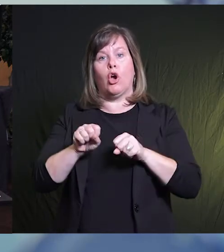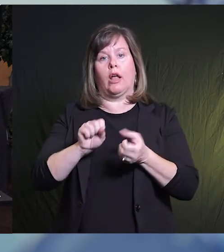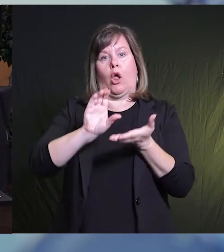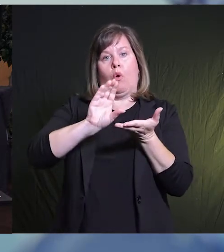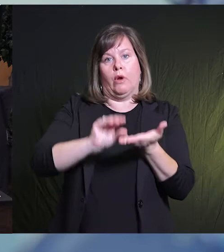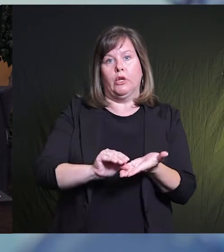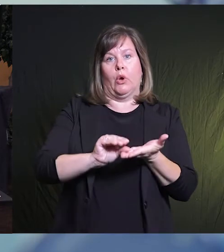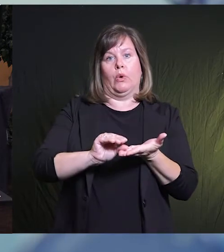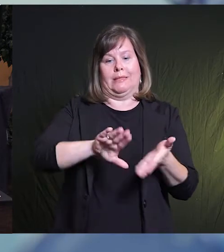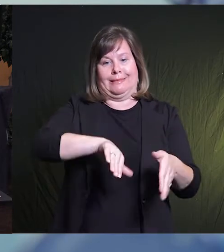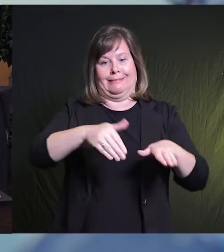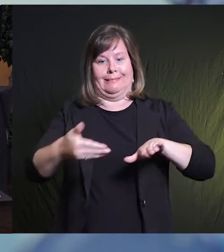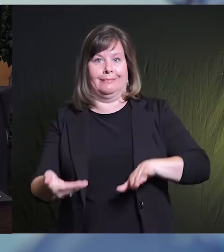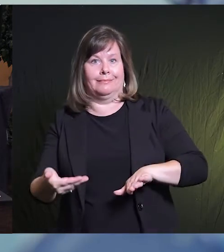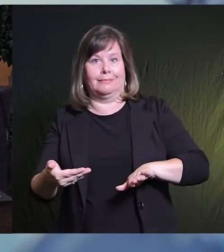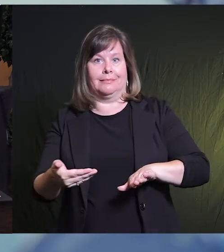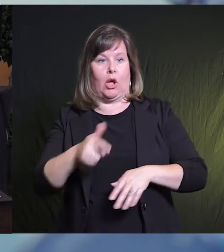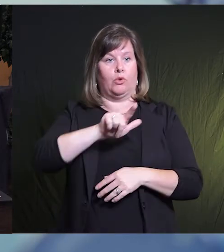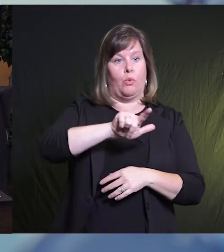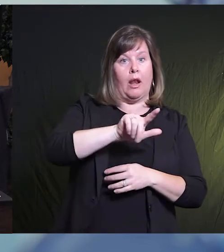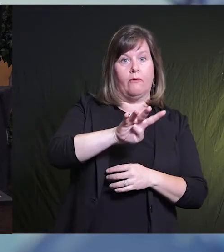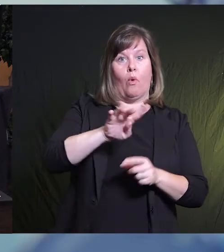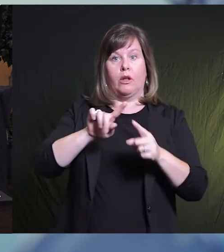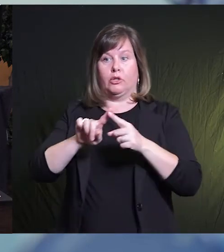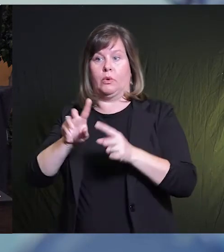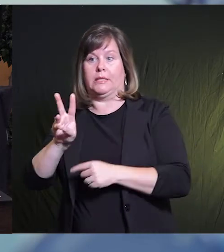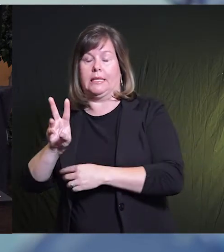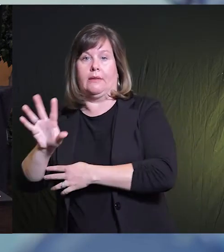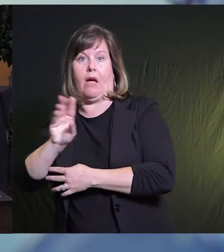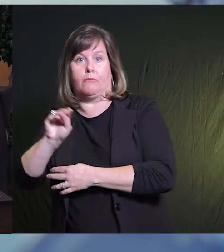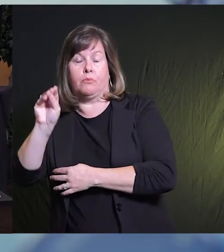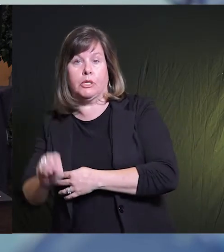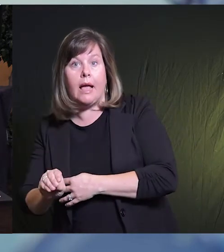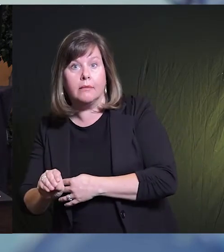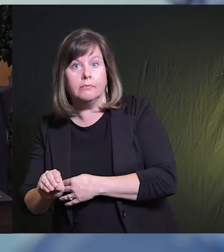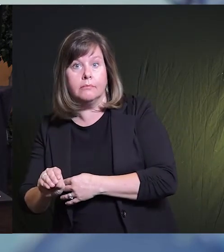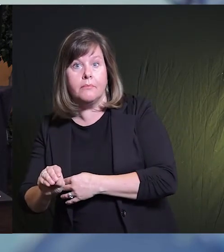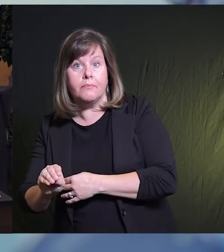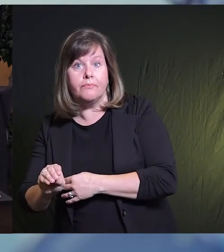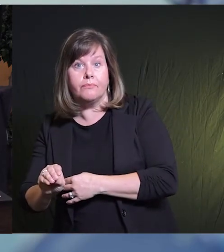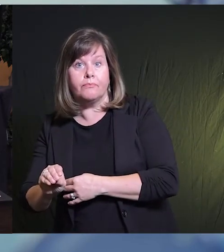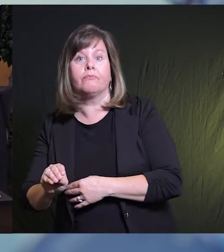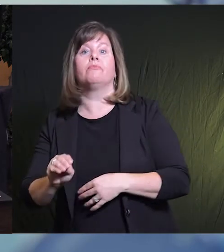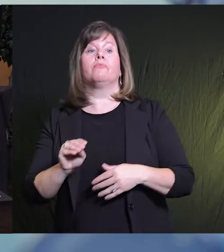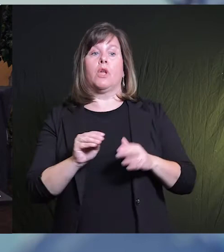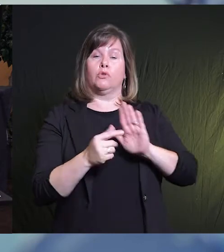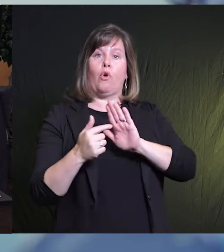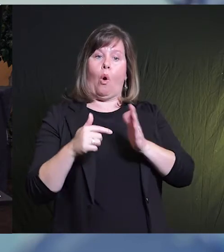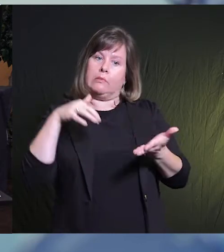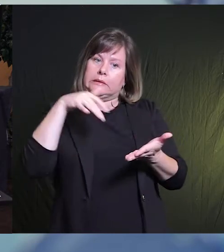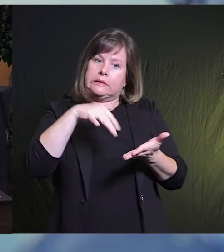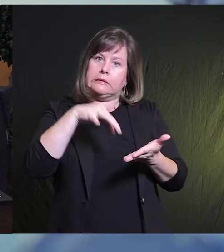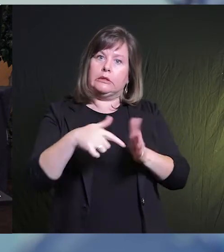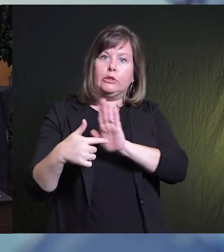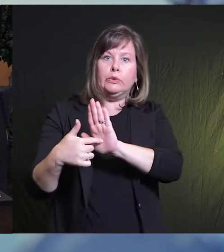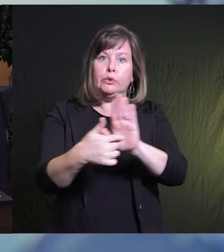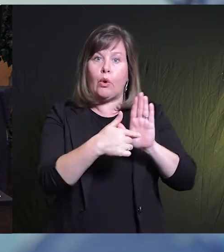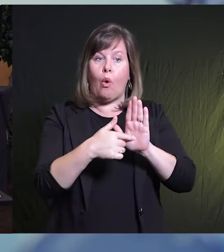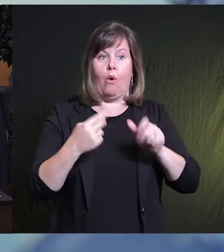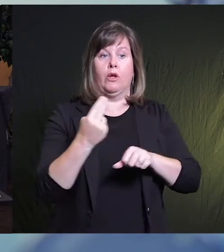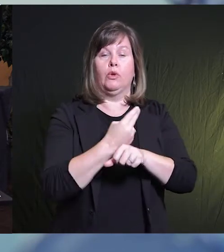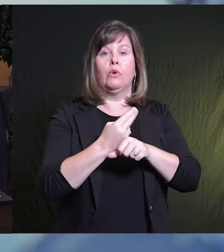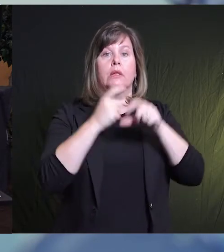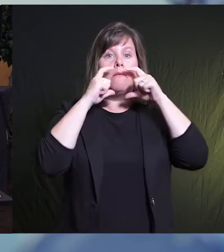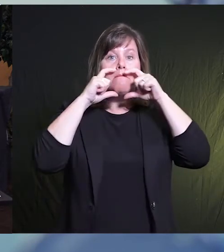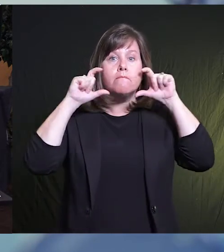mortality by 24 to 65 percent. Our results suggest use of face masks by